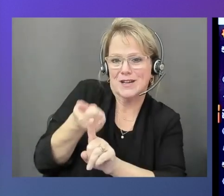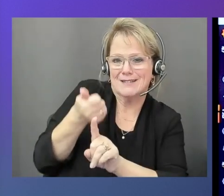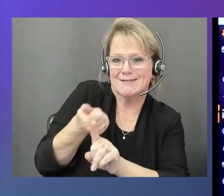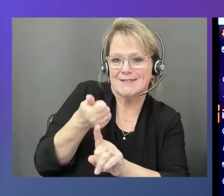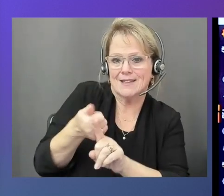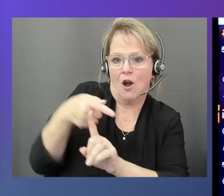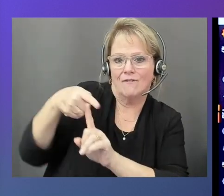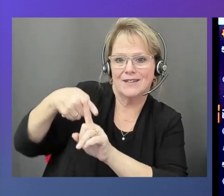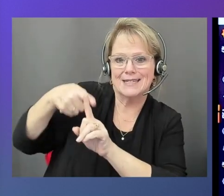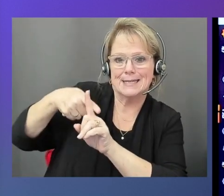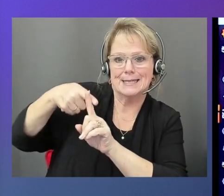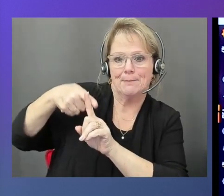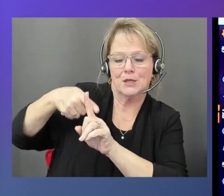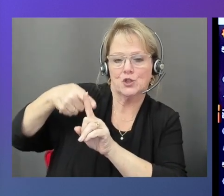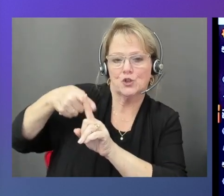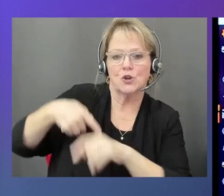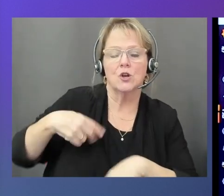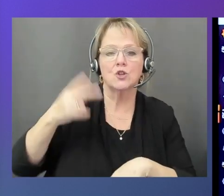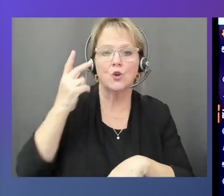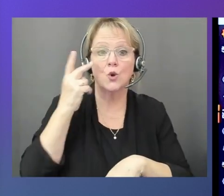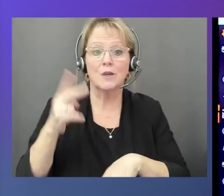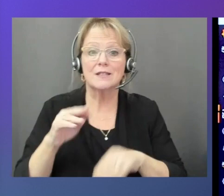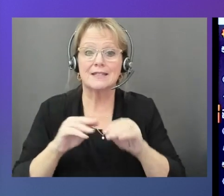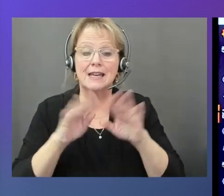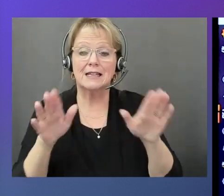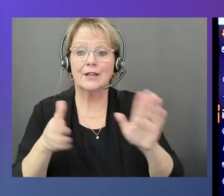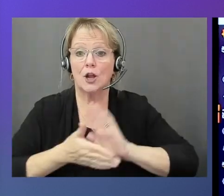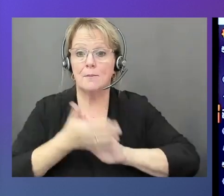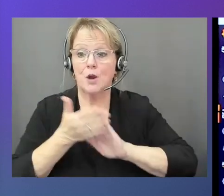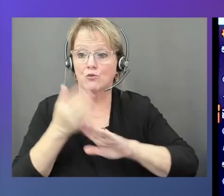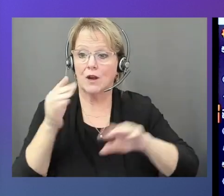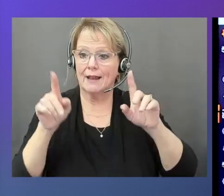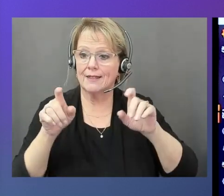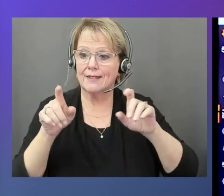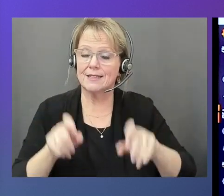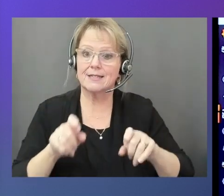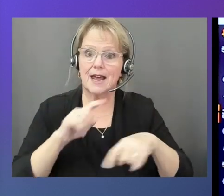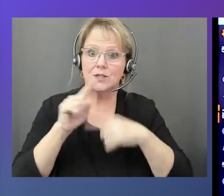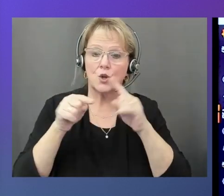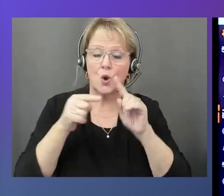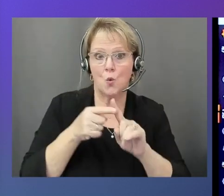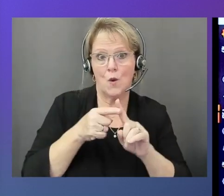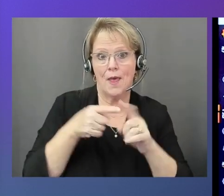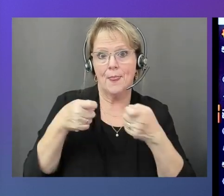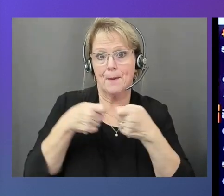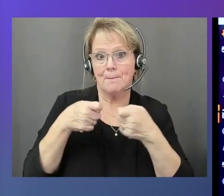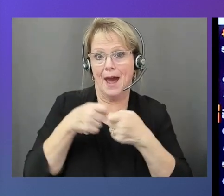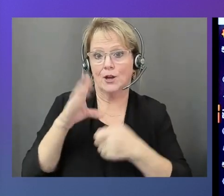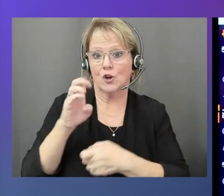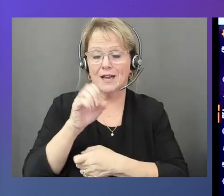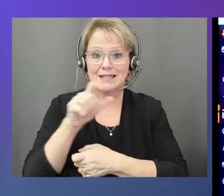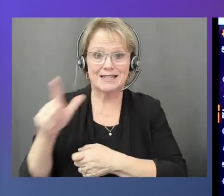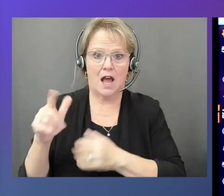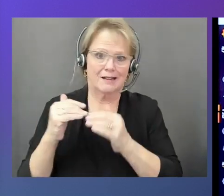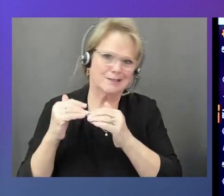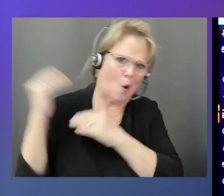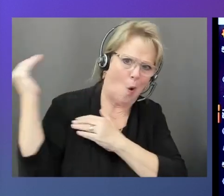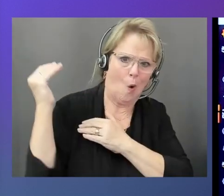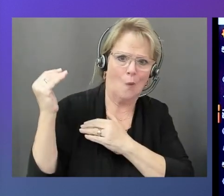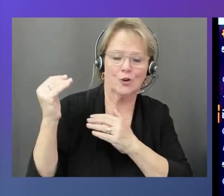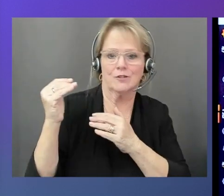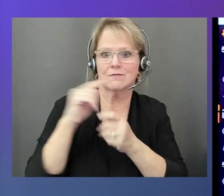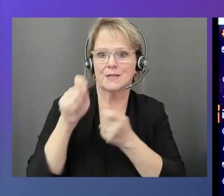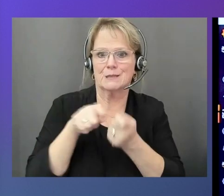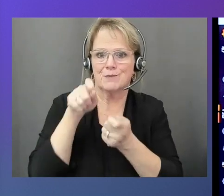clearly that by running this test, now when the battery cell is over a certain threshold, the cooling